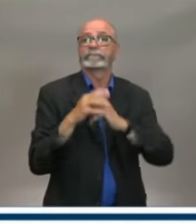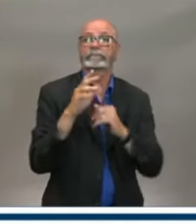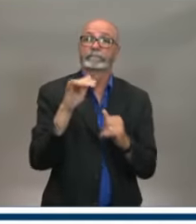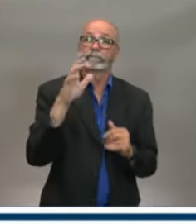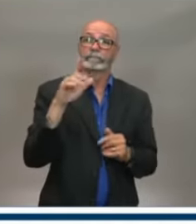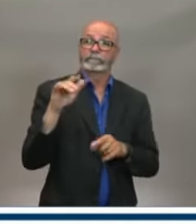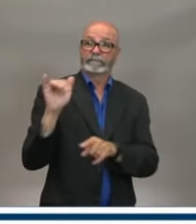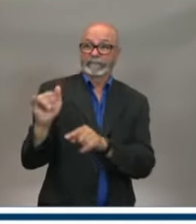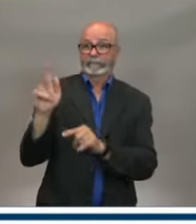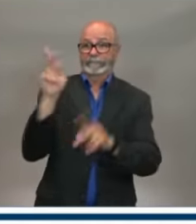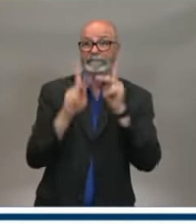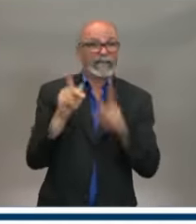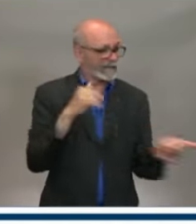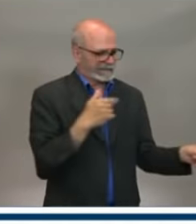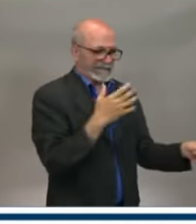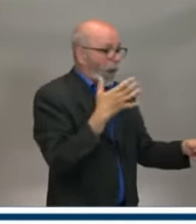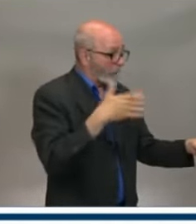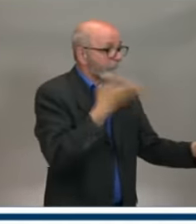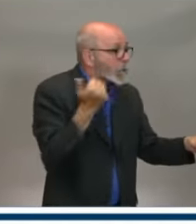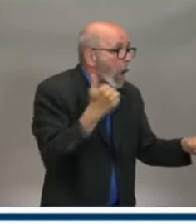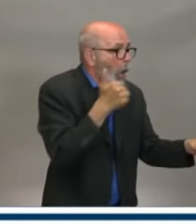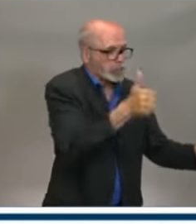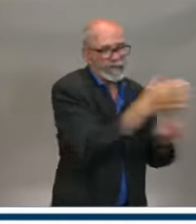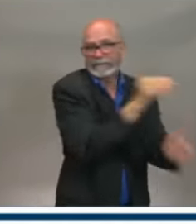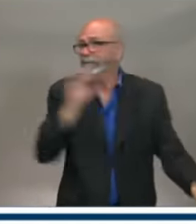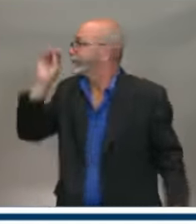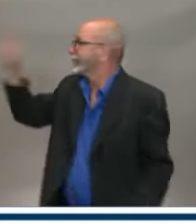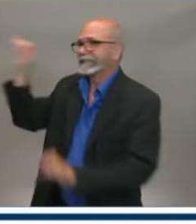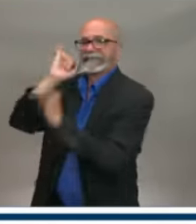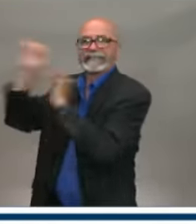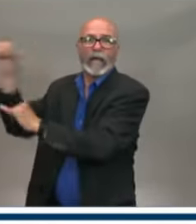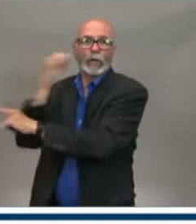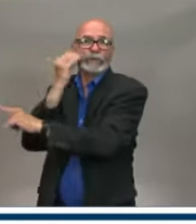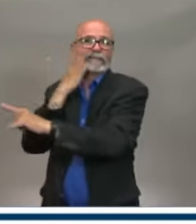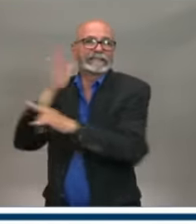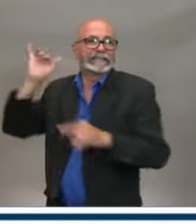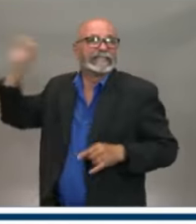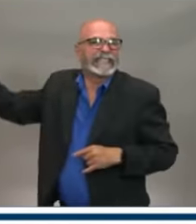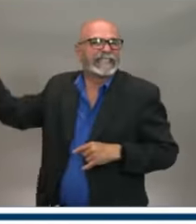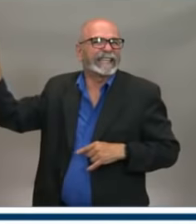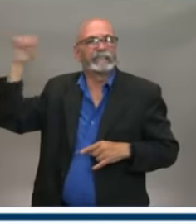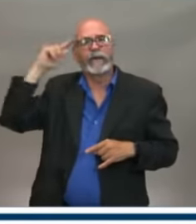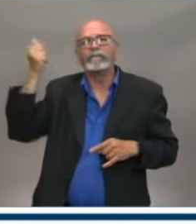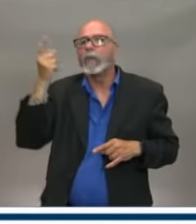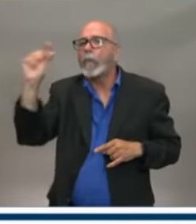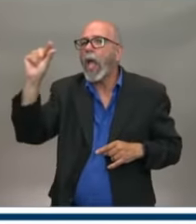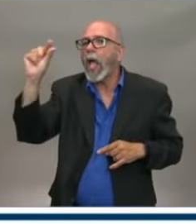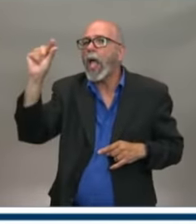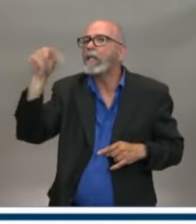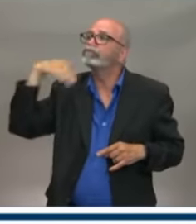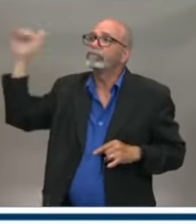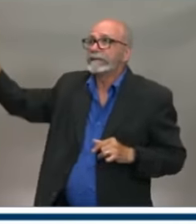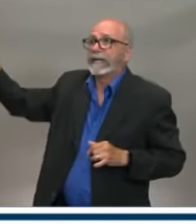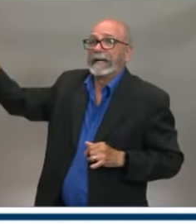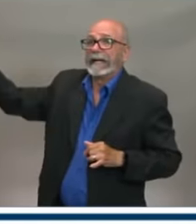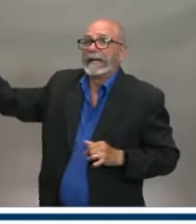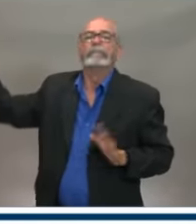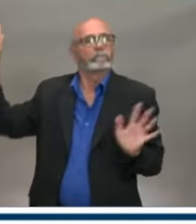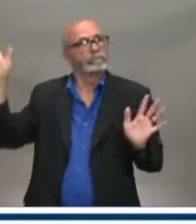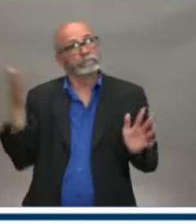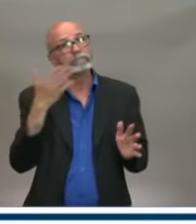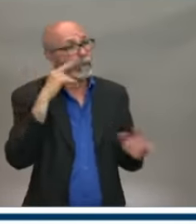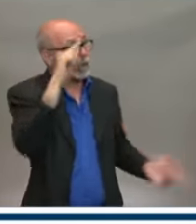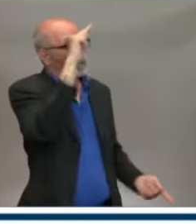who had recovered, removed off-site into another temporary facility, and there were other changes, they were able to